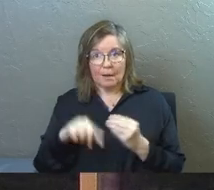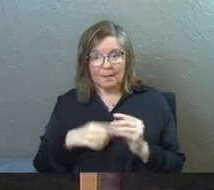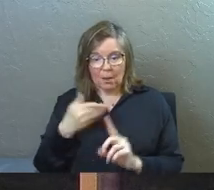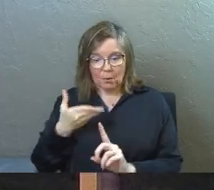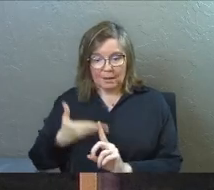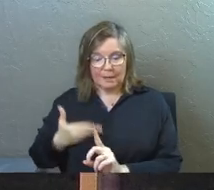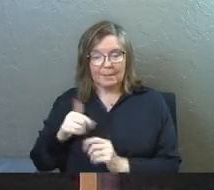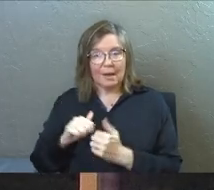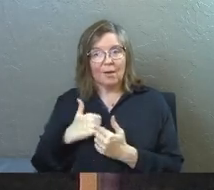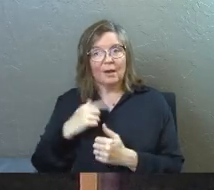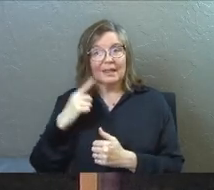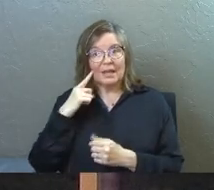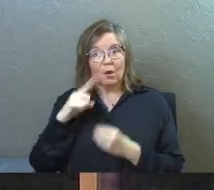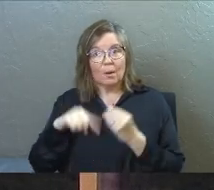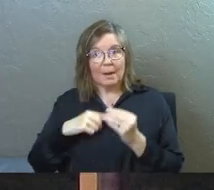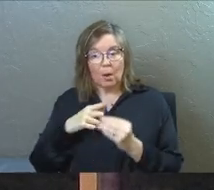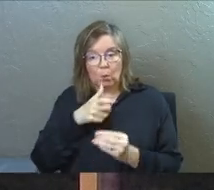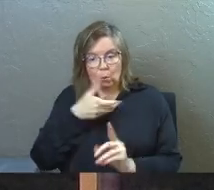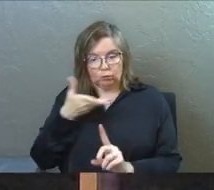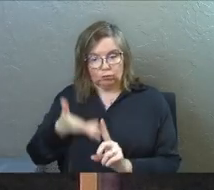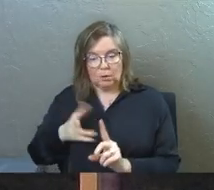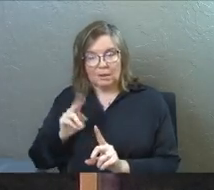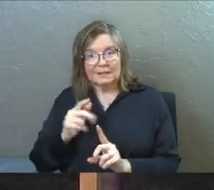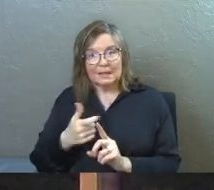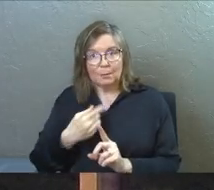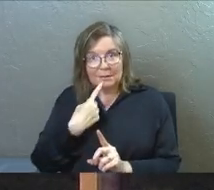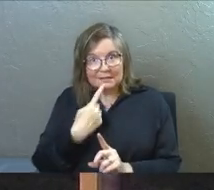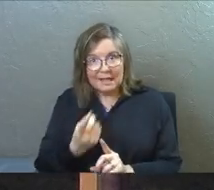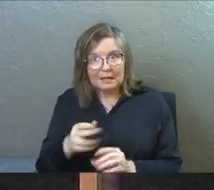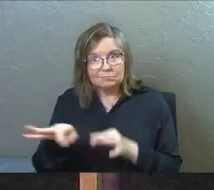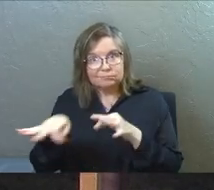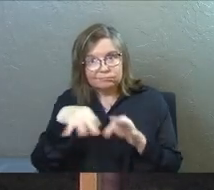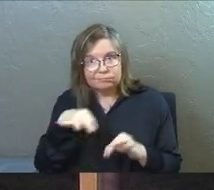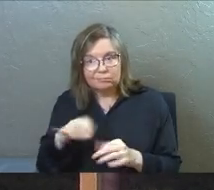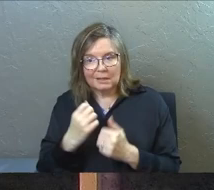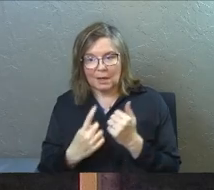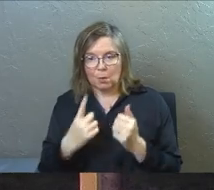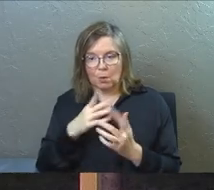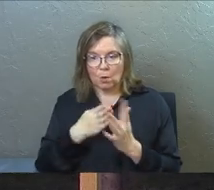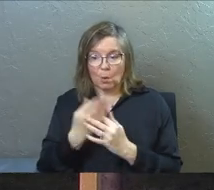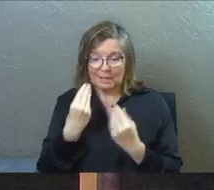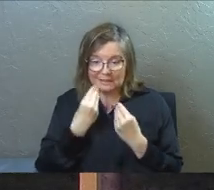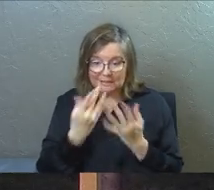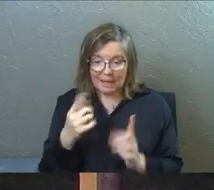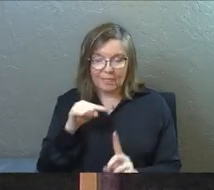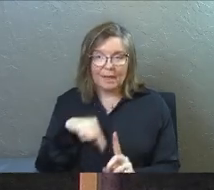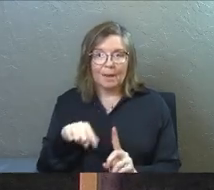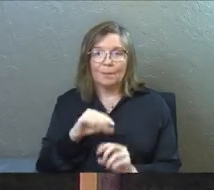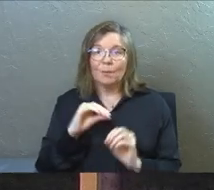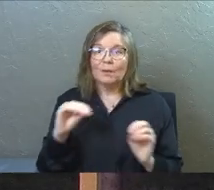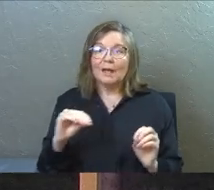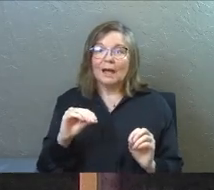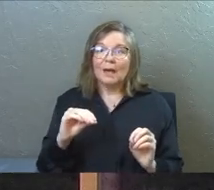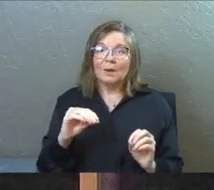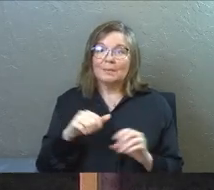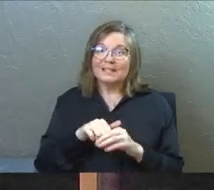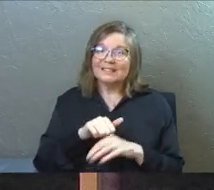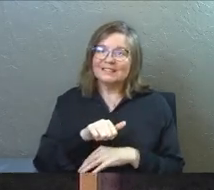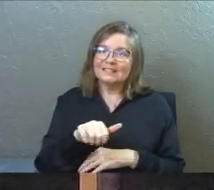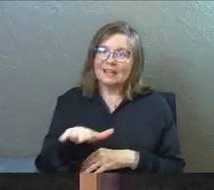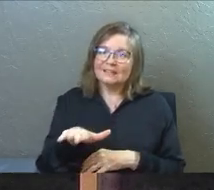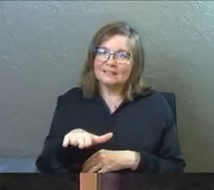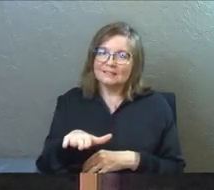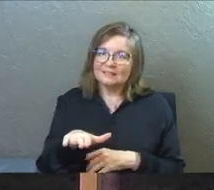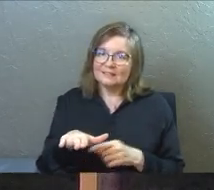about him? And how can they hear about him unless someone tells them? And how will anyone go and tell them without being sent?